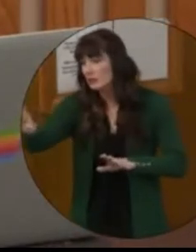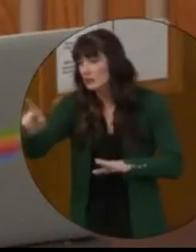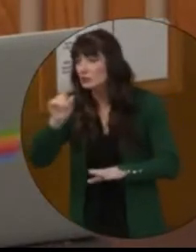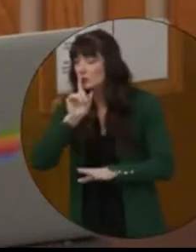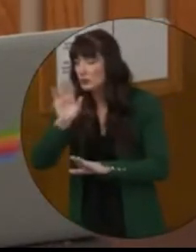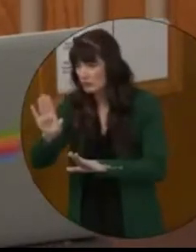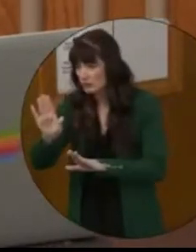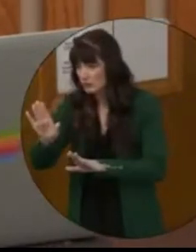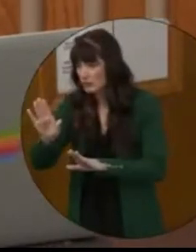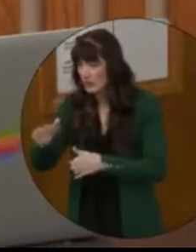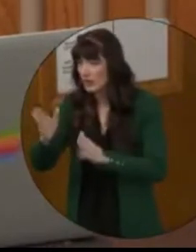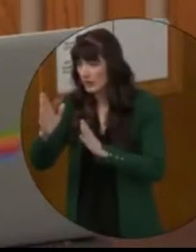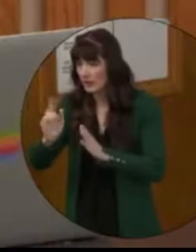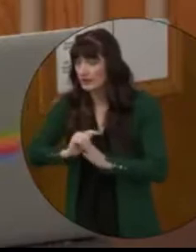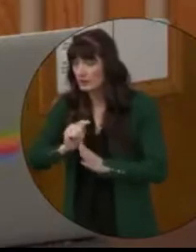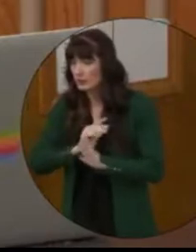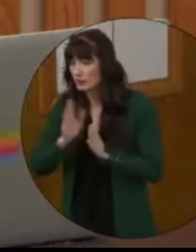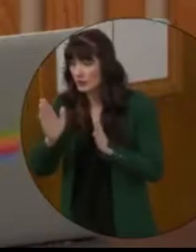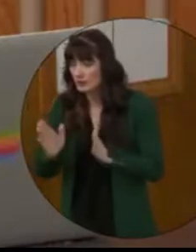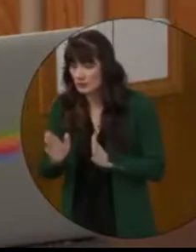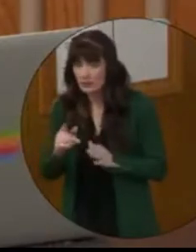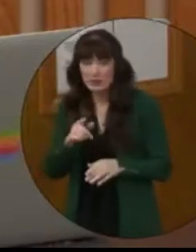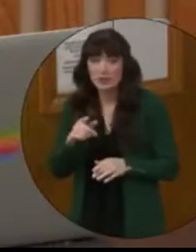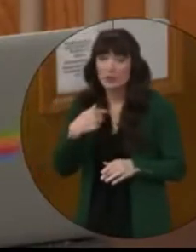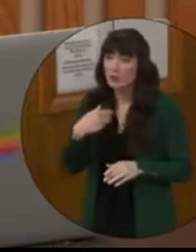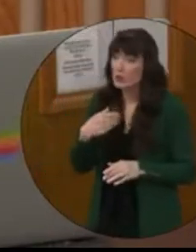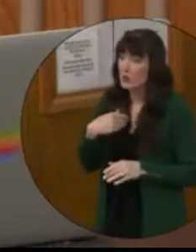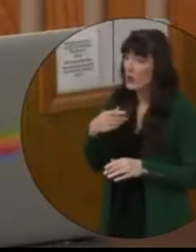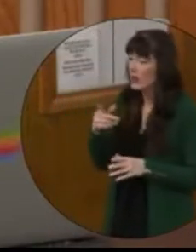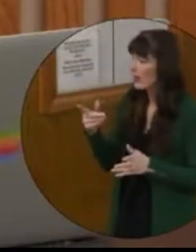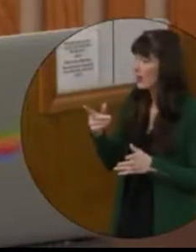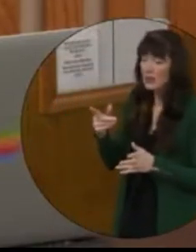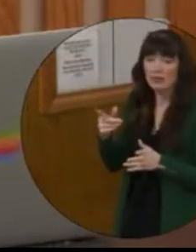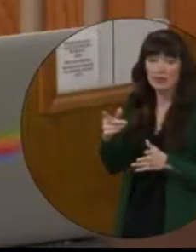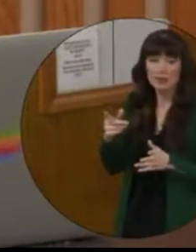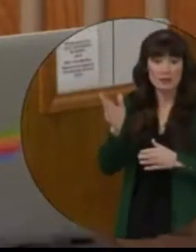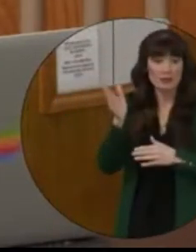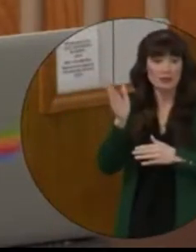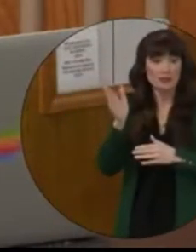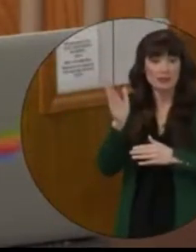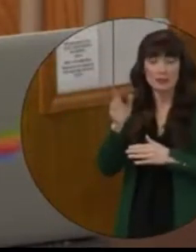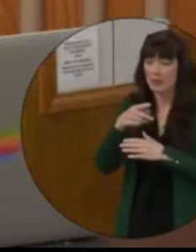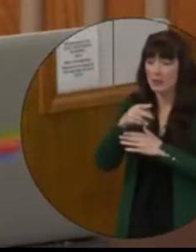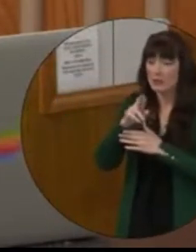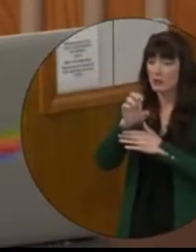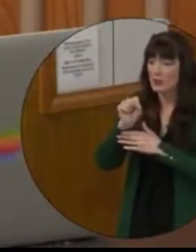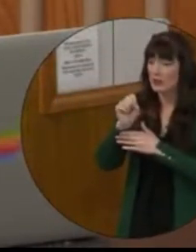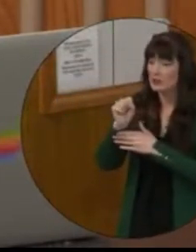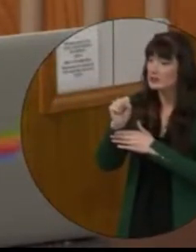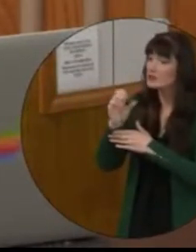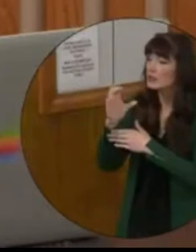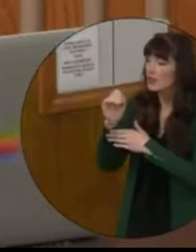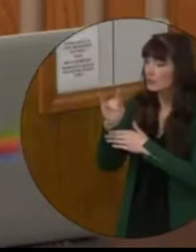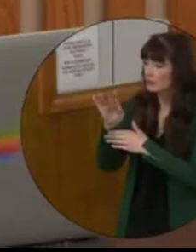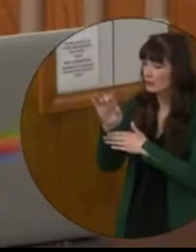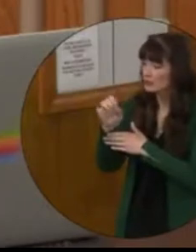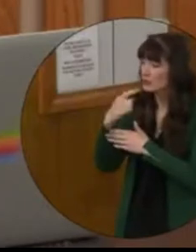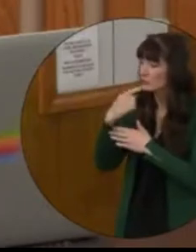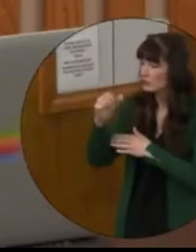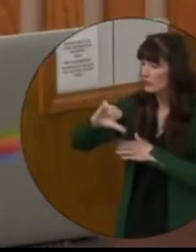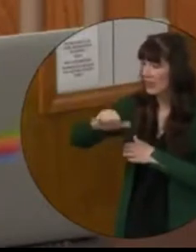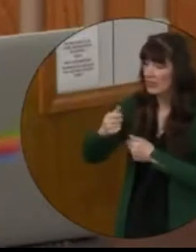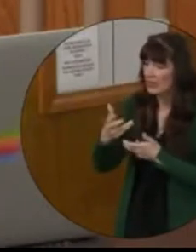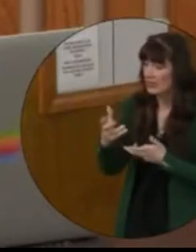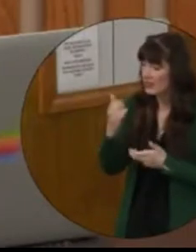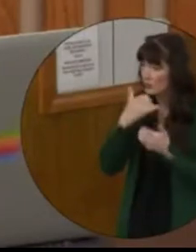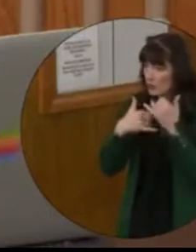speak. Instead of doing so, you held a press conference and denied any wrongdoing. I find that troubling since I've personally contacted you